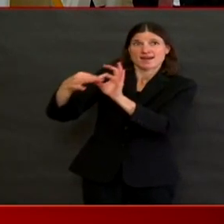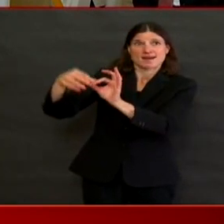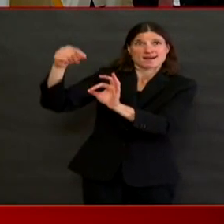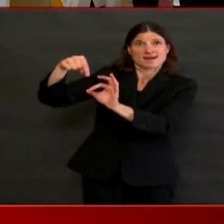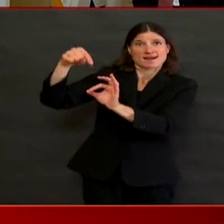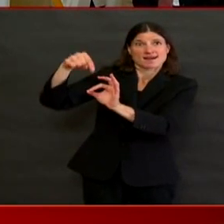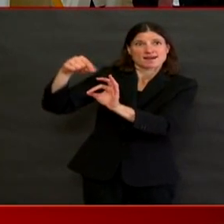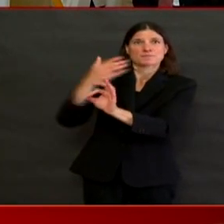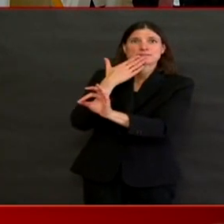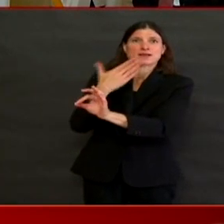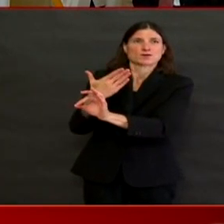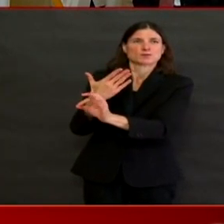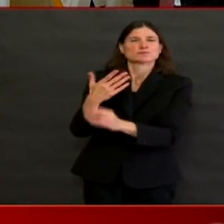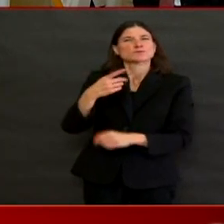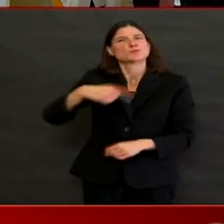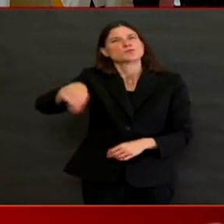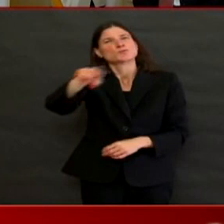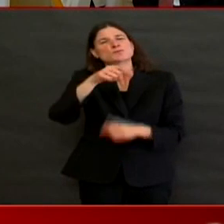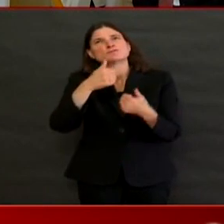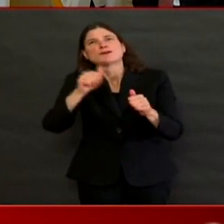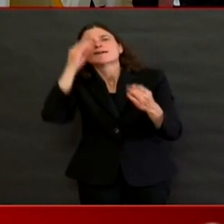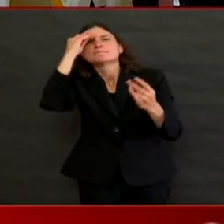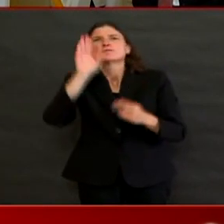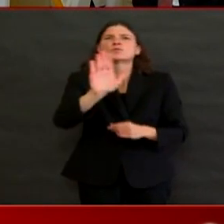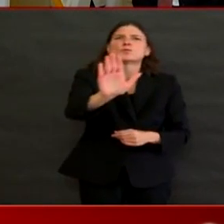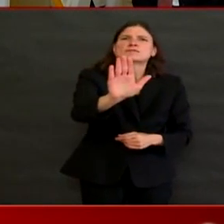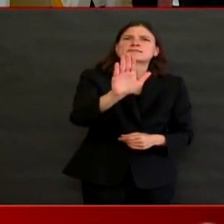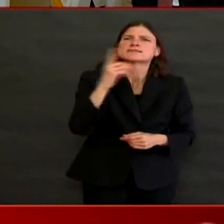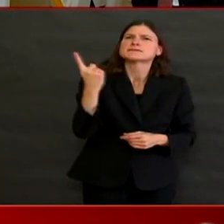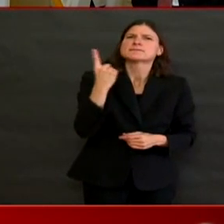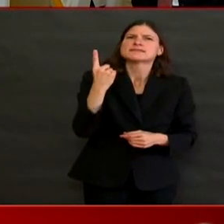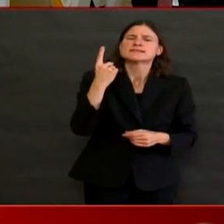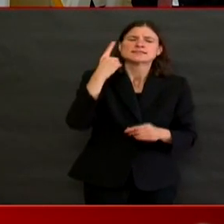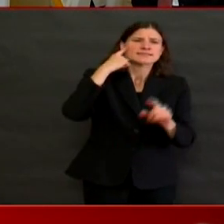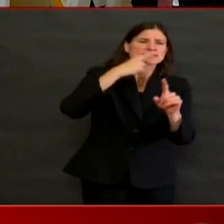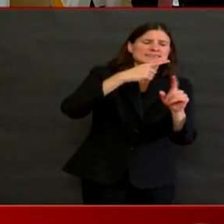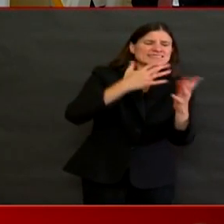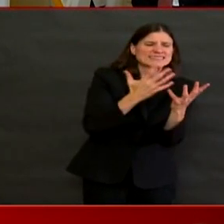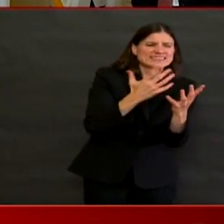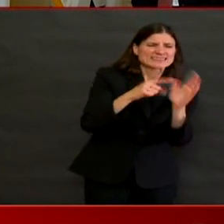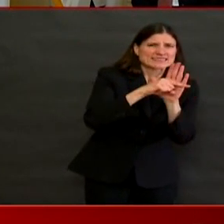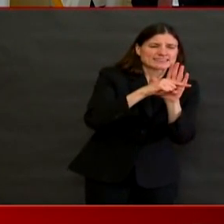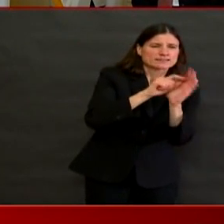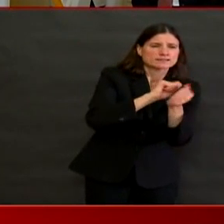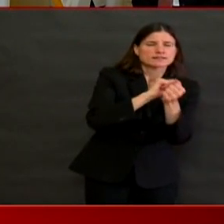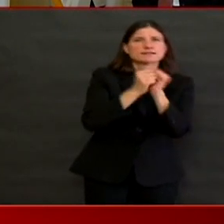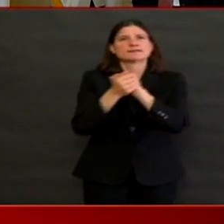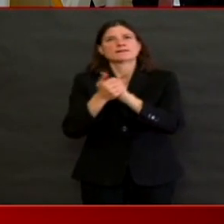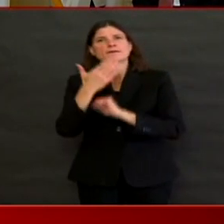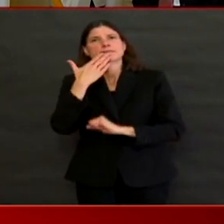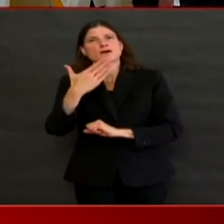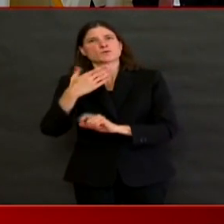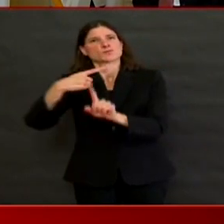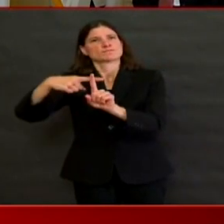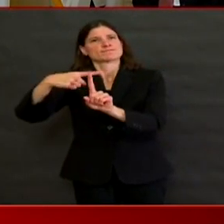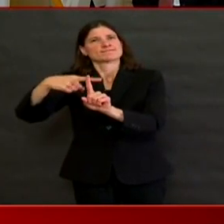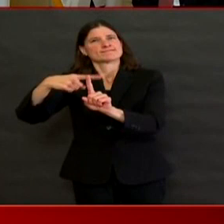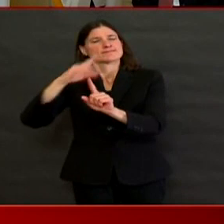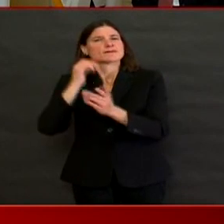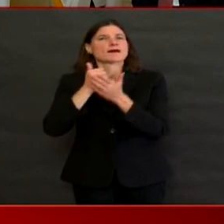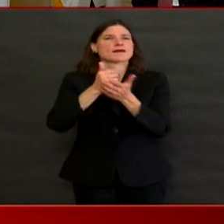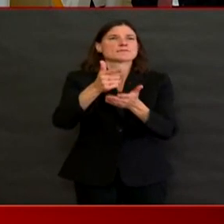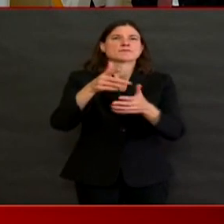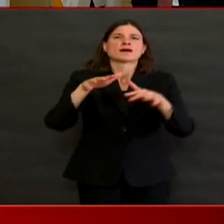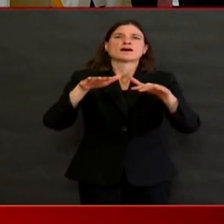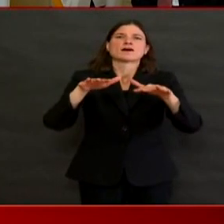those are ways for me to be able to take a breath and reflect on what things I'm thankful for